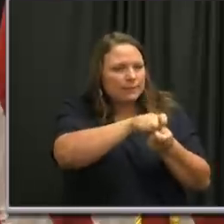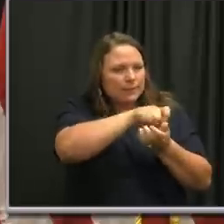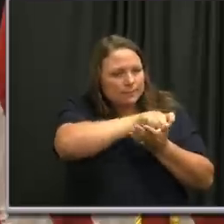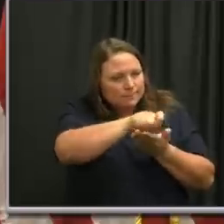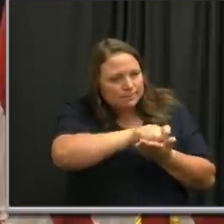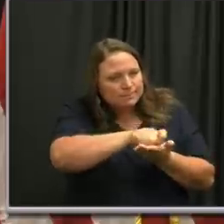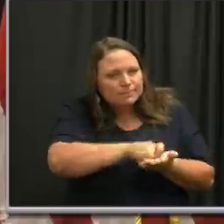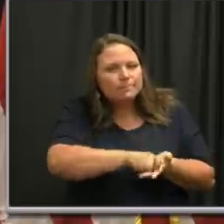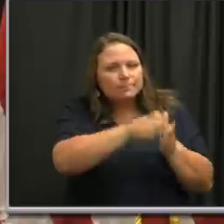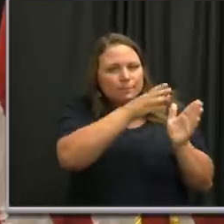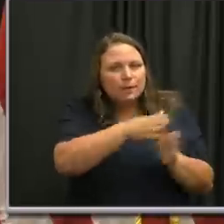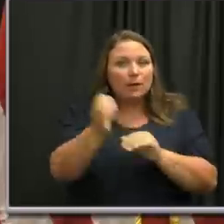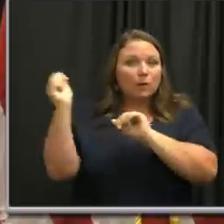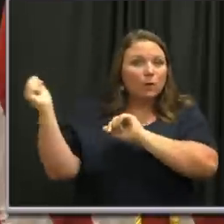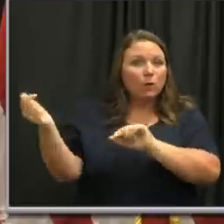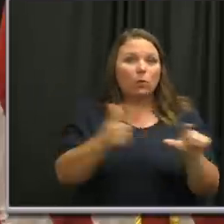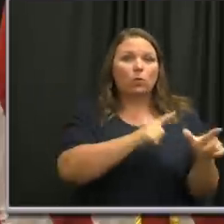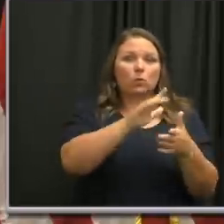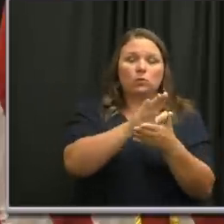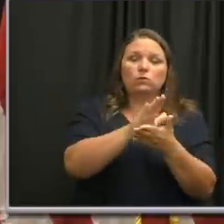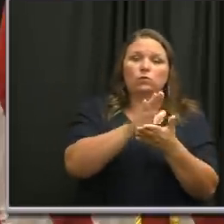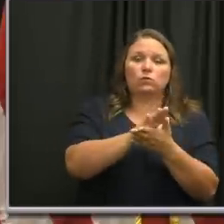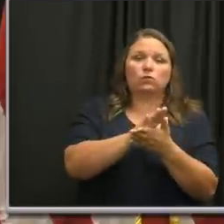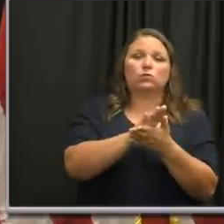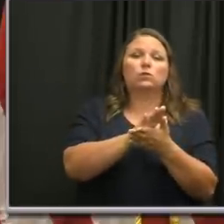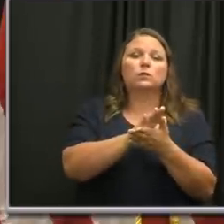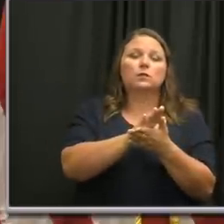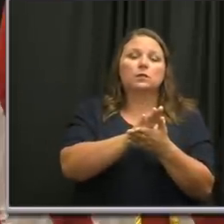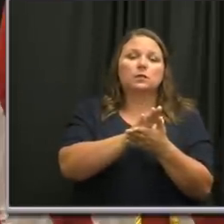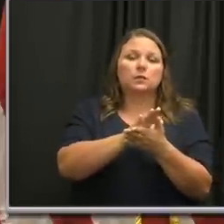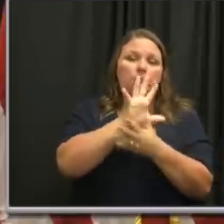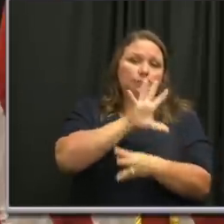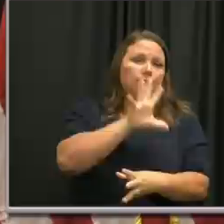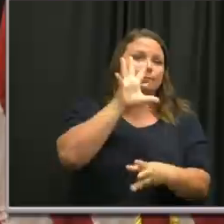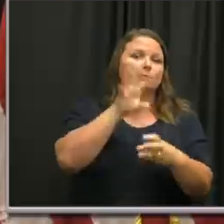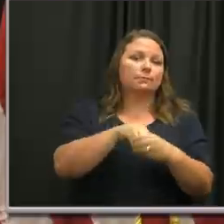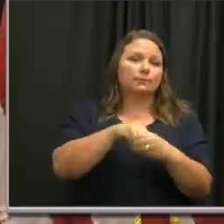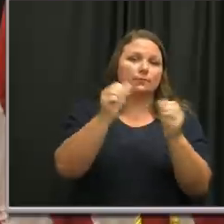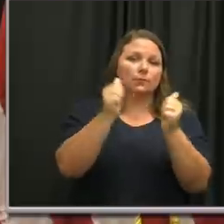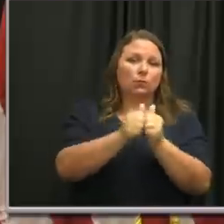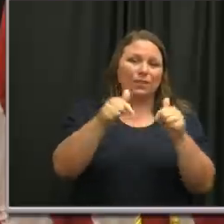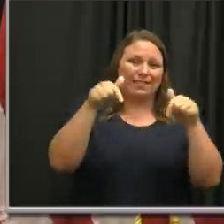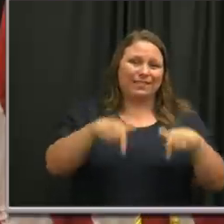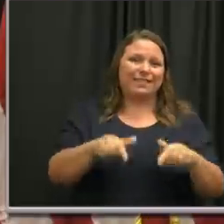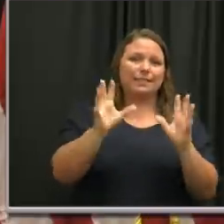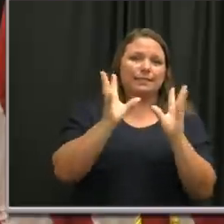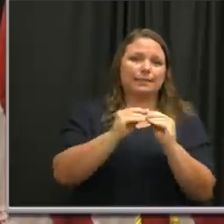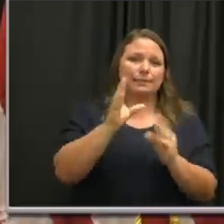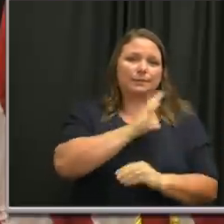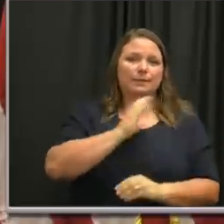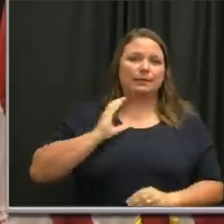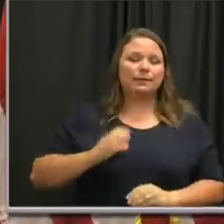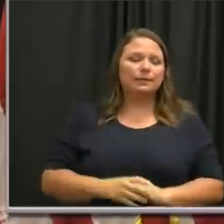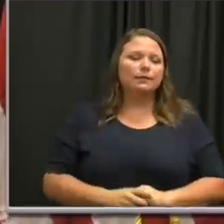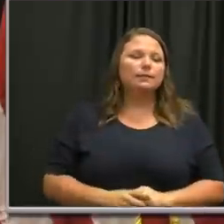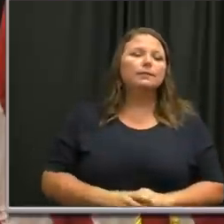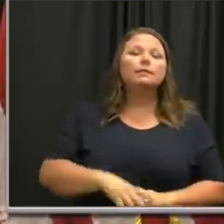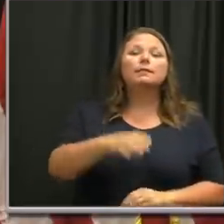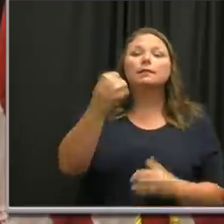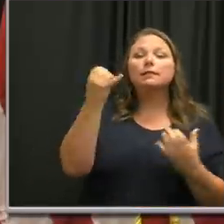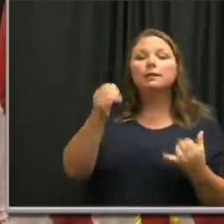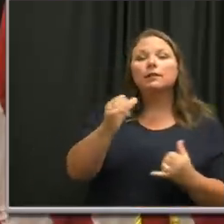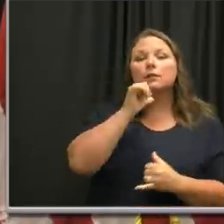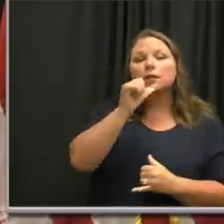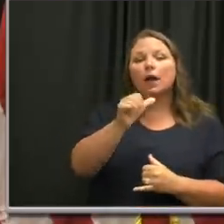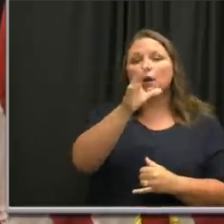all the schools that have been participants in this committee. Now there's not a direct